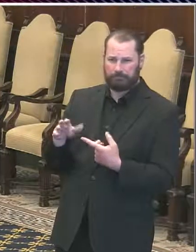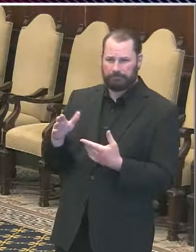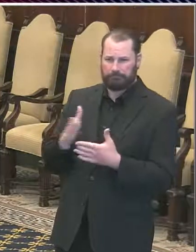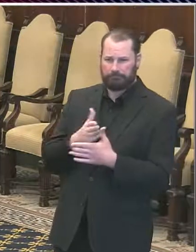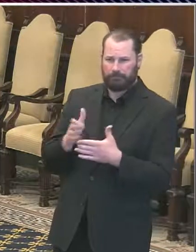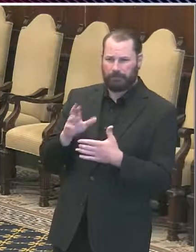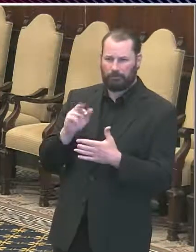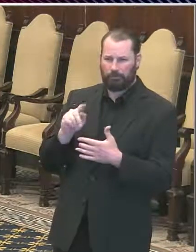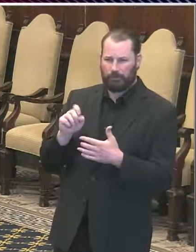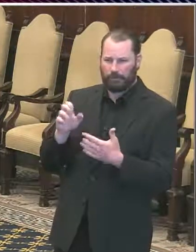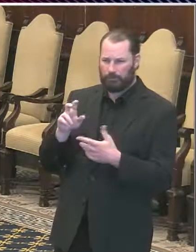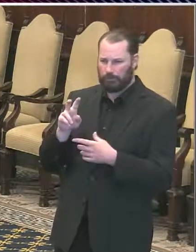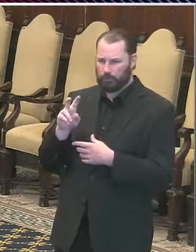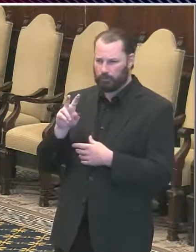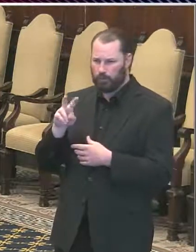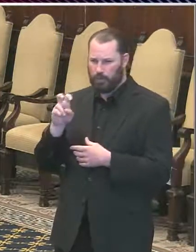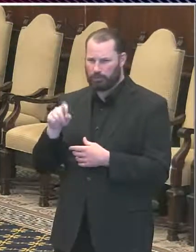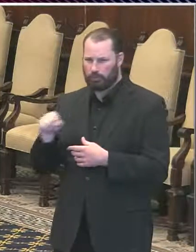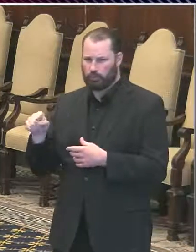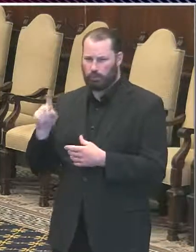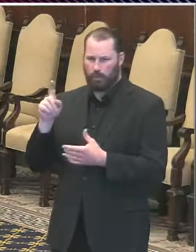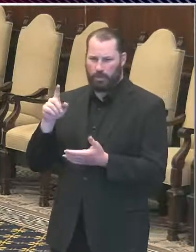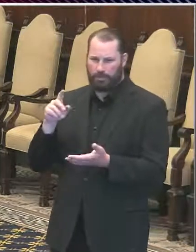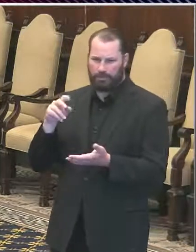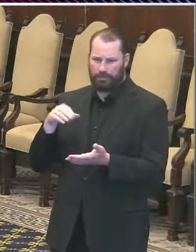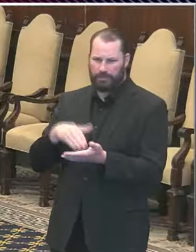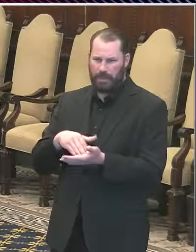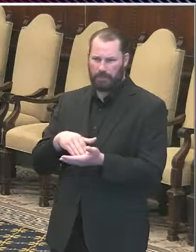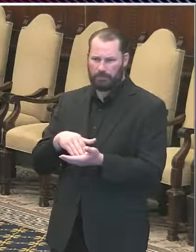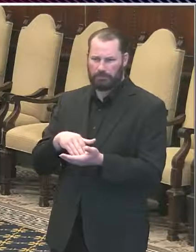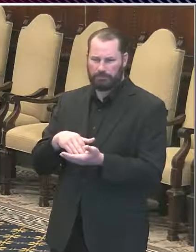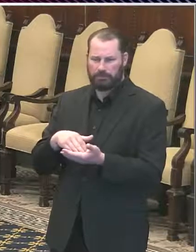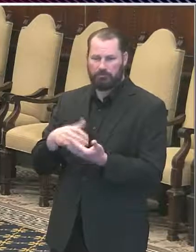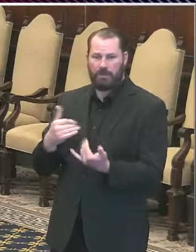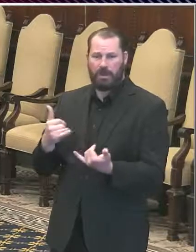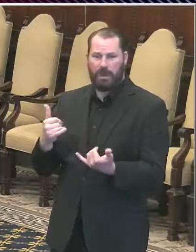so that's a ways above that. On the other hand, we are dropping fairly rapidly.